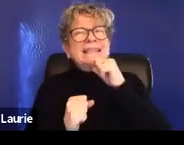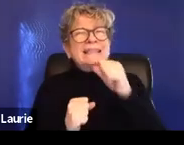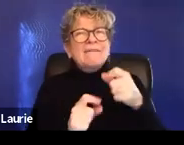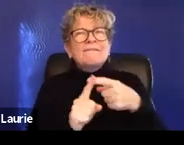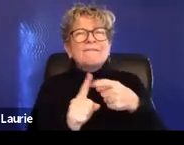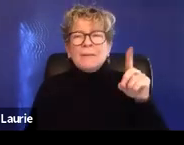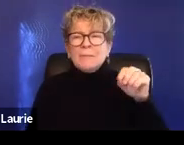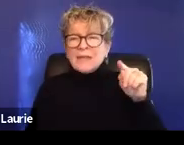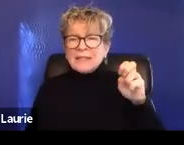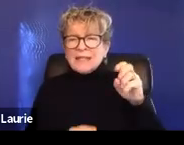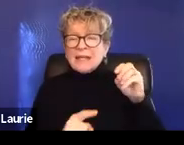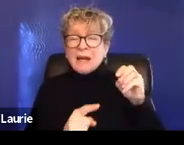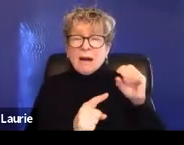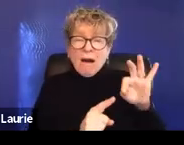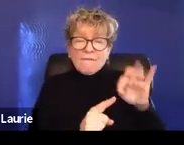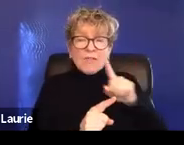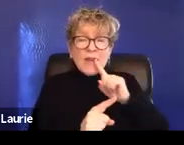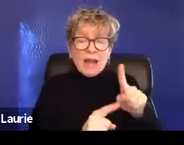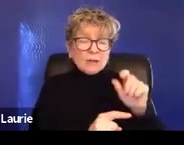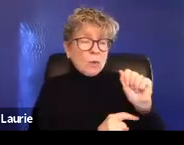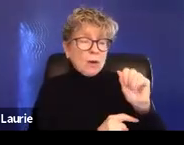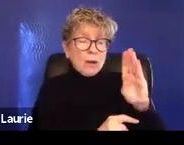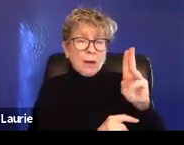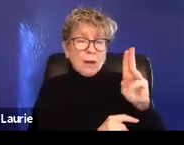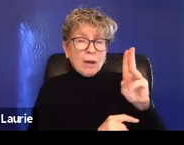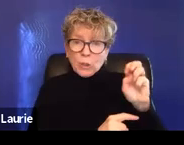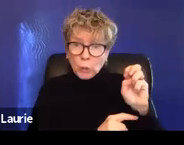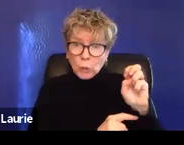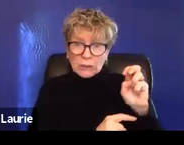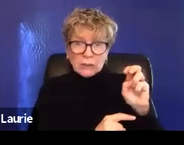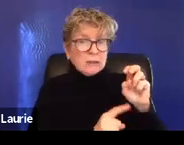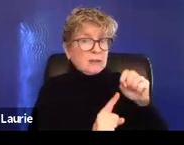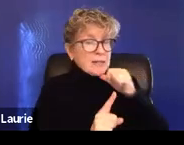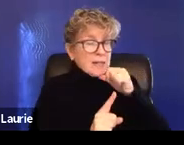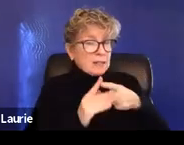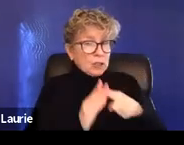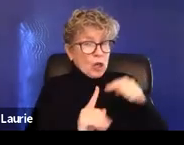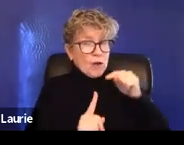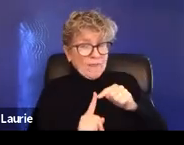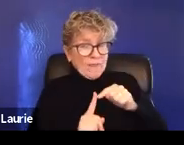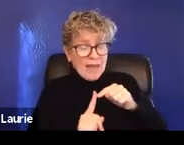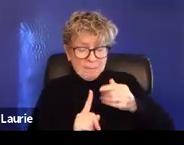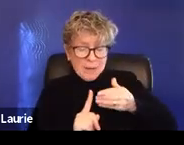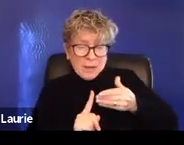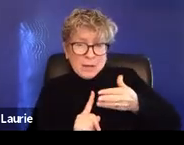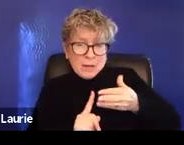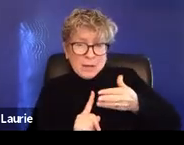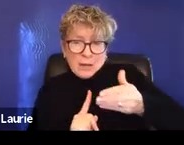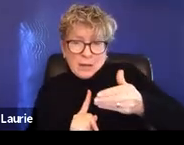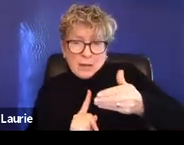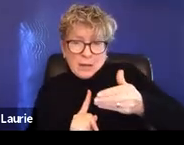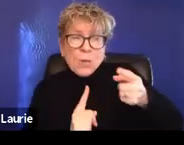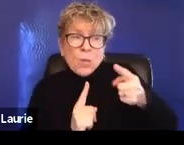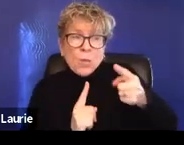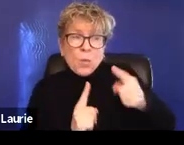but what has happened afterwards where there maybe has been ongoing contact or stalking or harassing behavior. So we try to stretch that